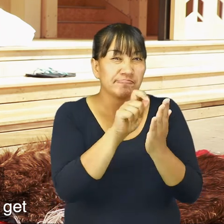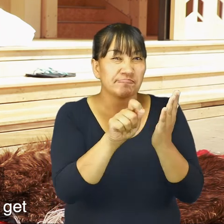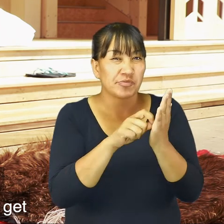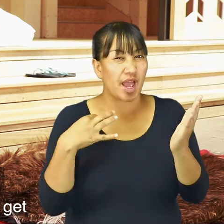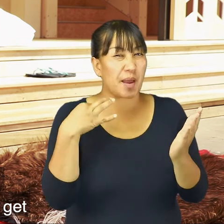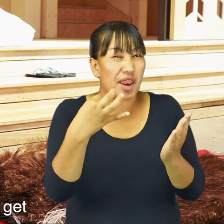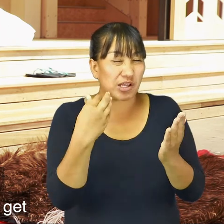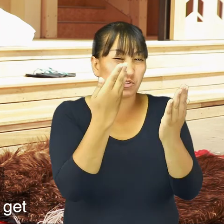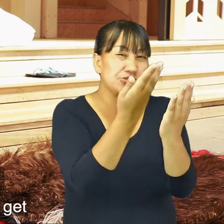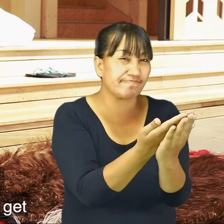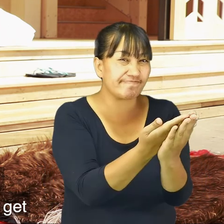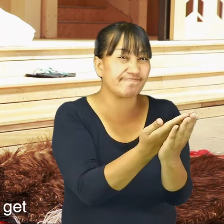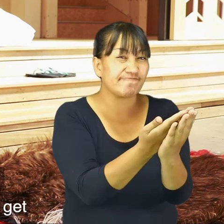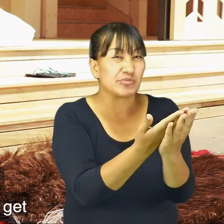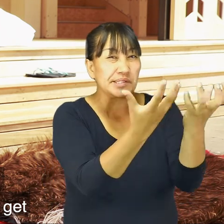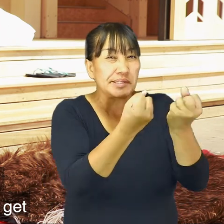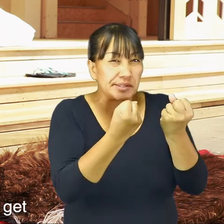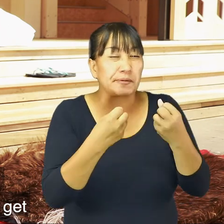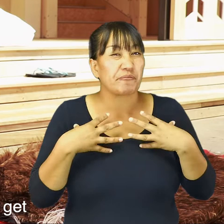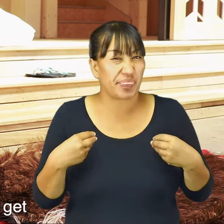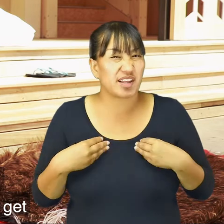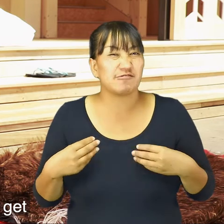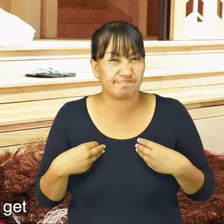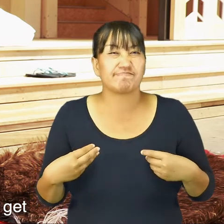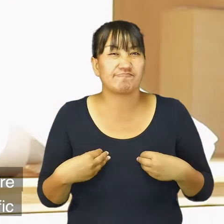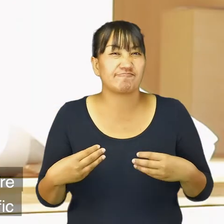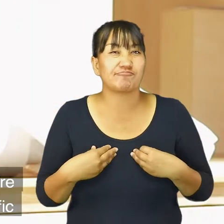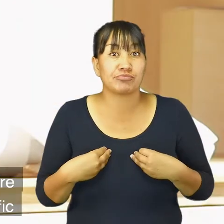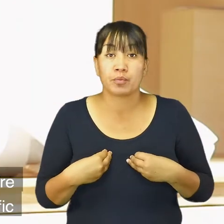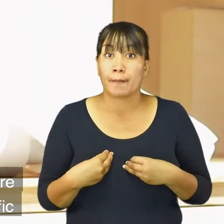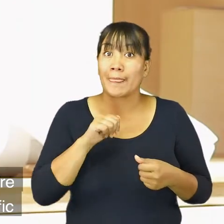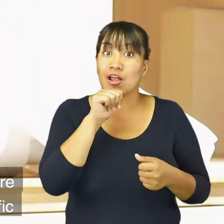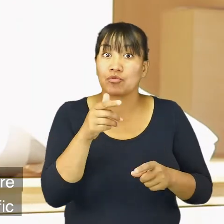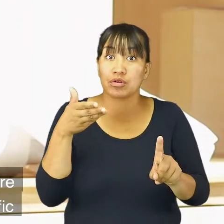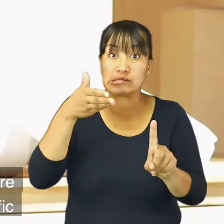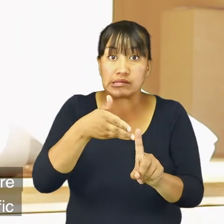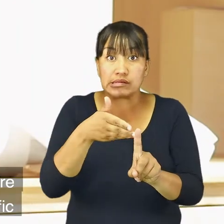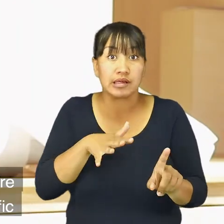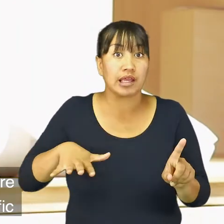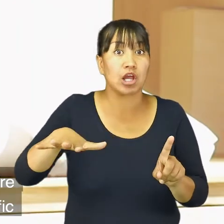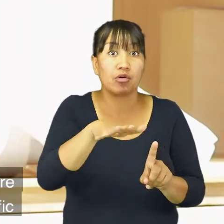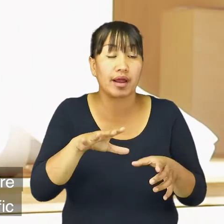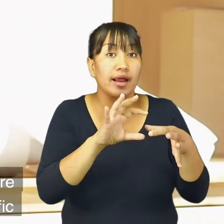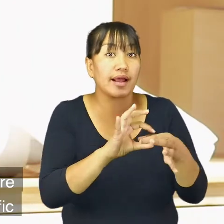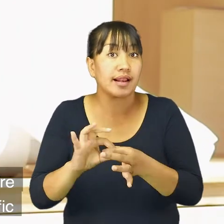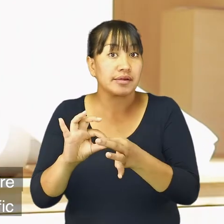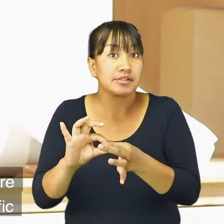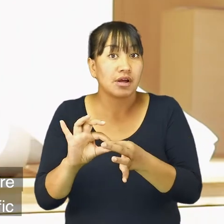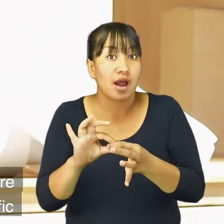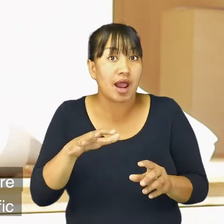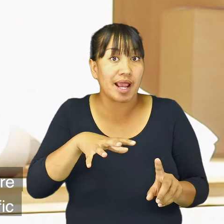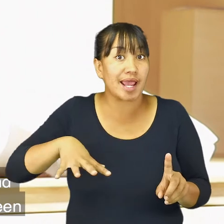application to get some feathers. And if you're from a particular